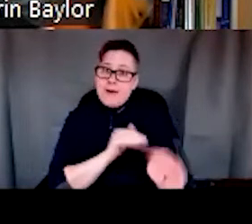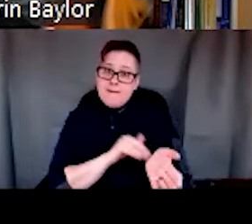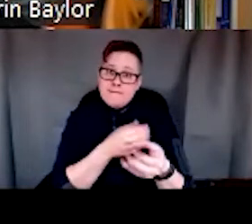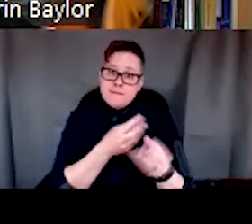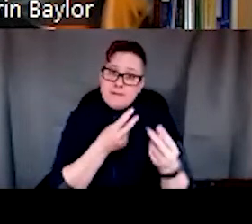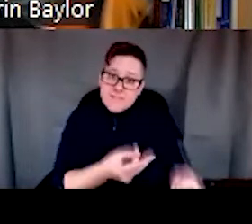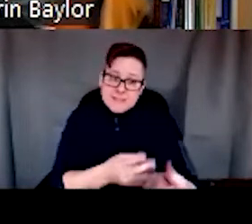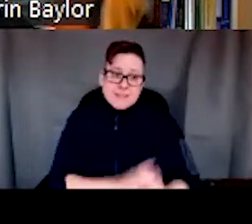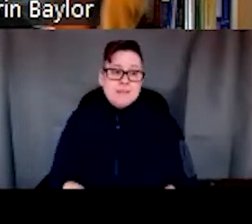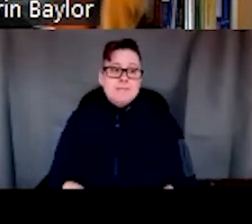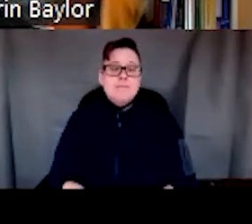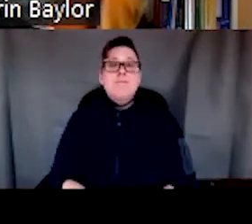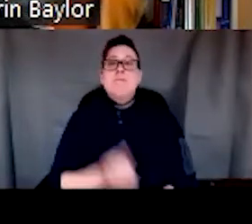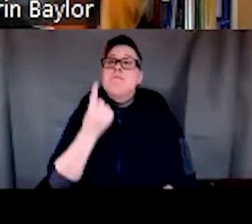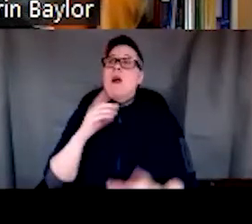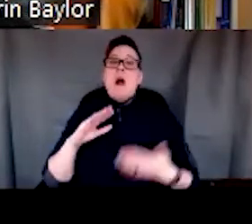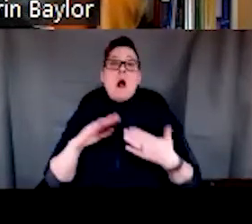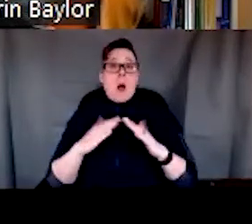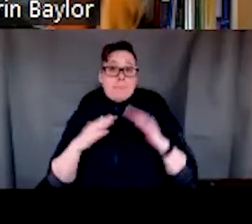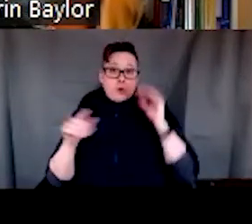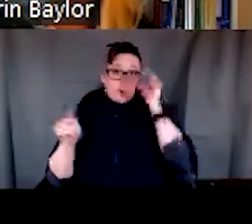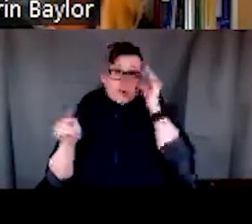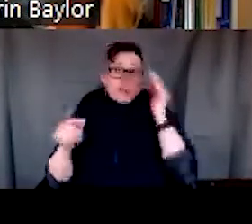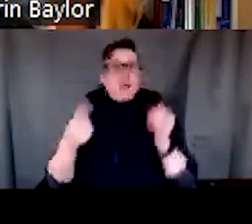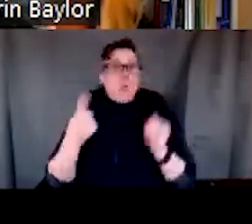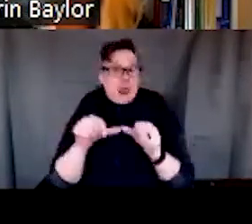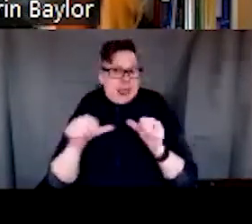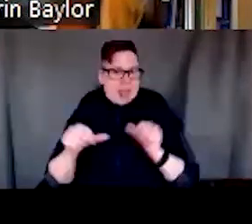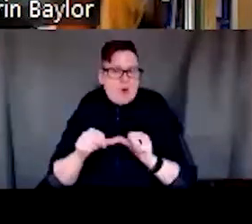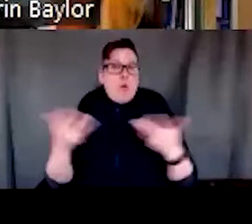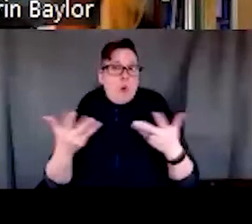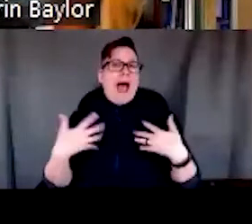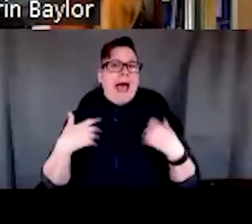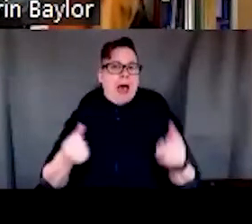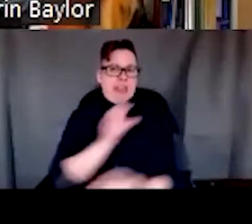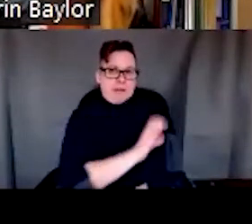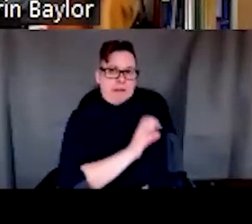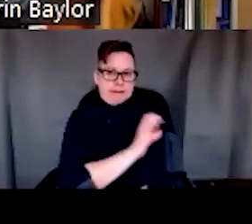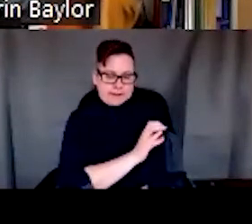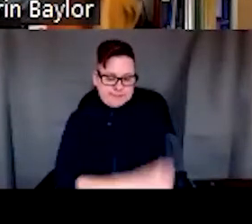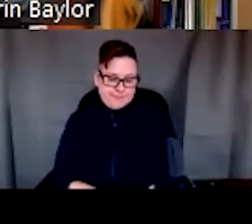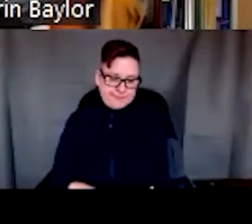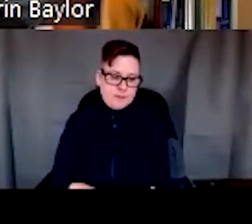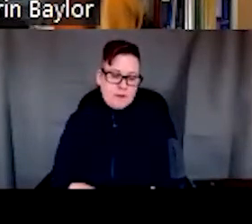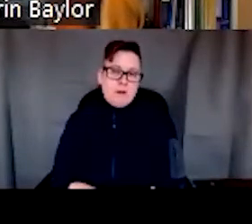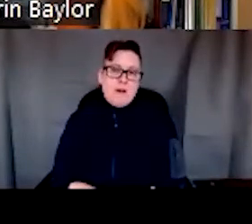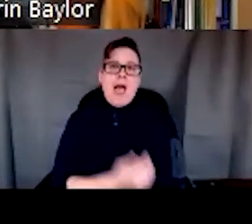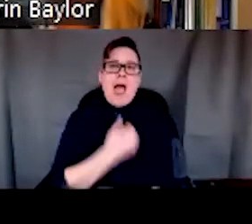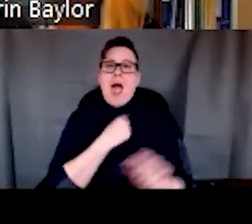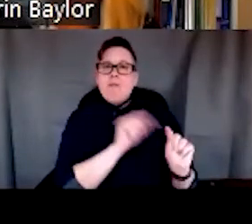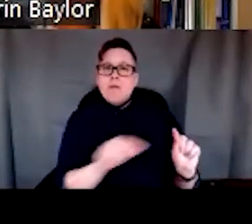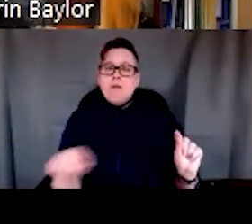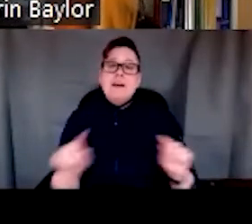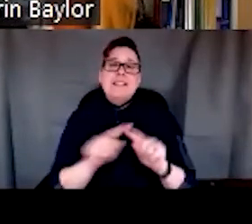One of the areas in the community is a health clinic. And of all of the areas that we have a